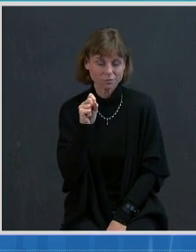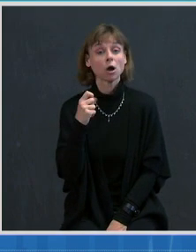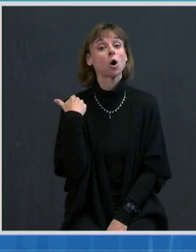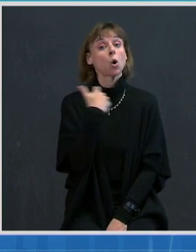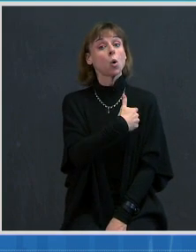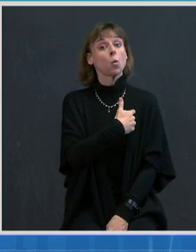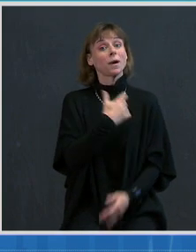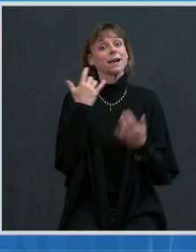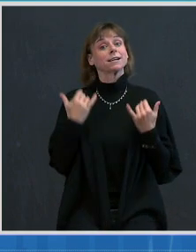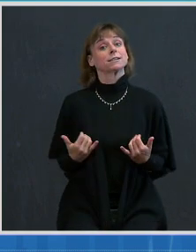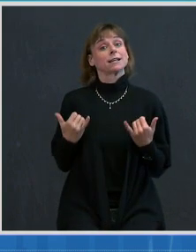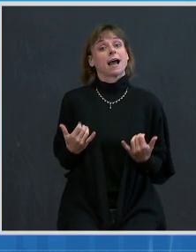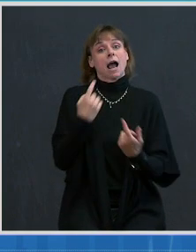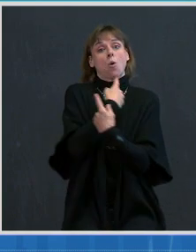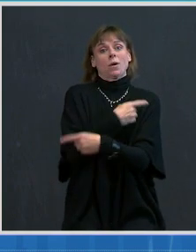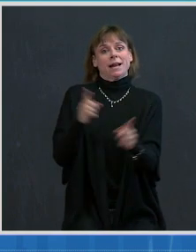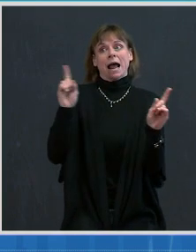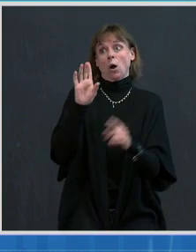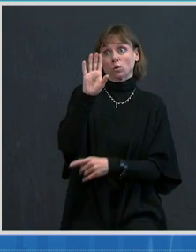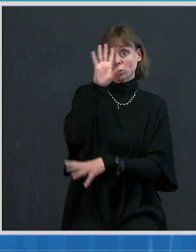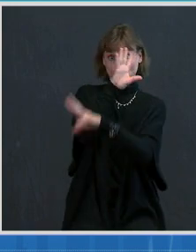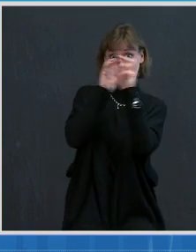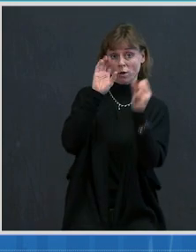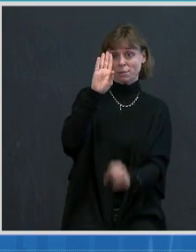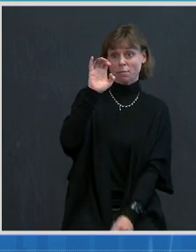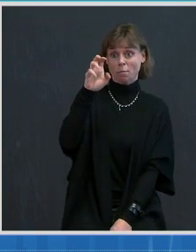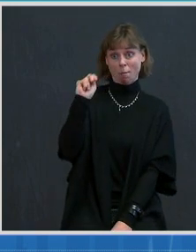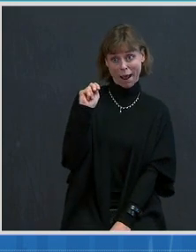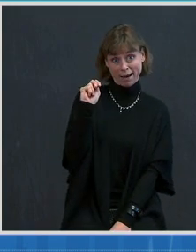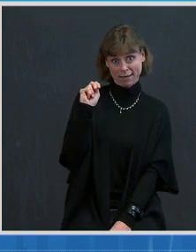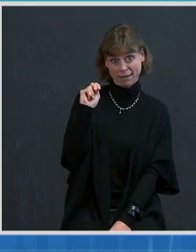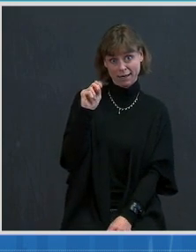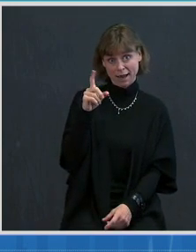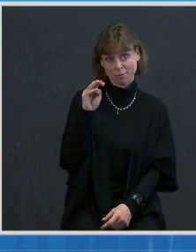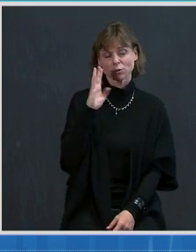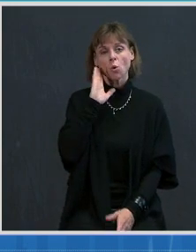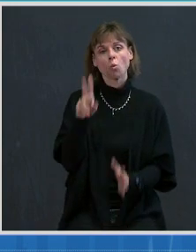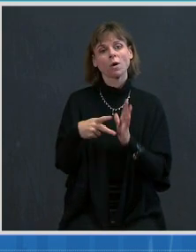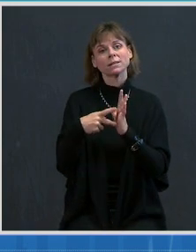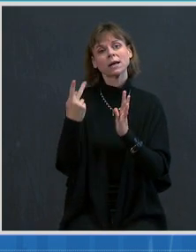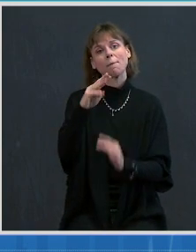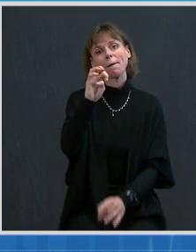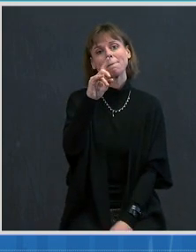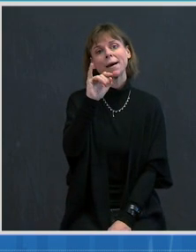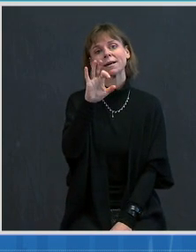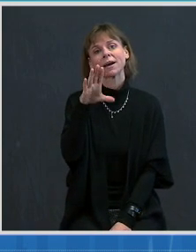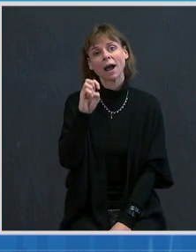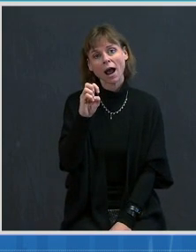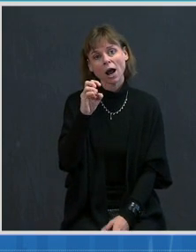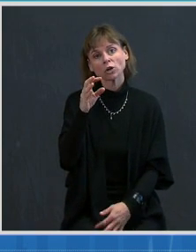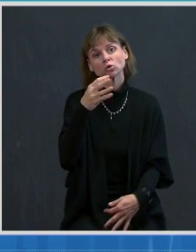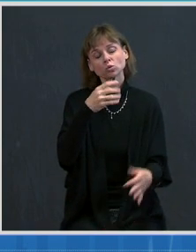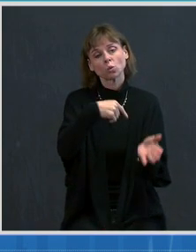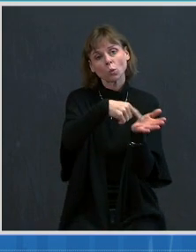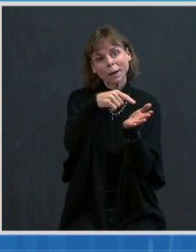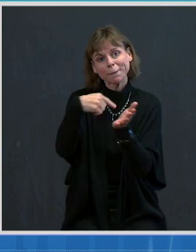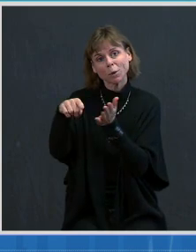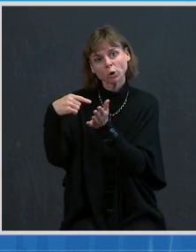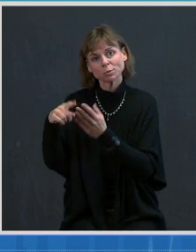administration will nearly double Medicare's reimbursement rates for administering COVID vaccines